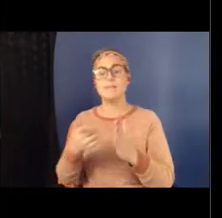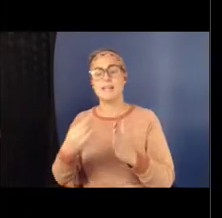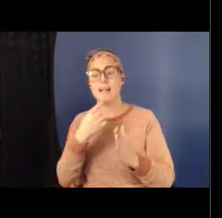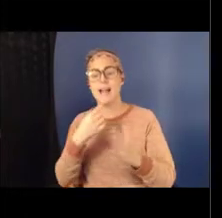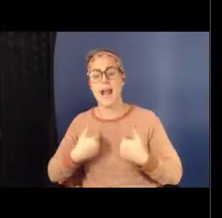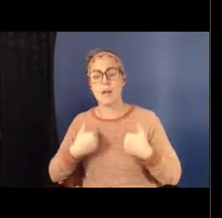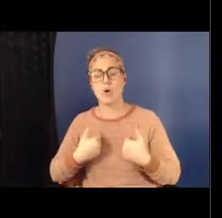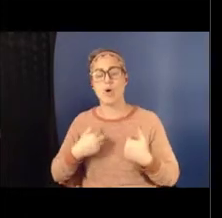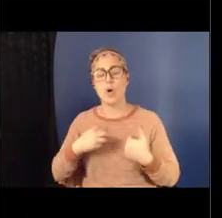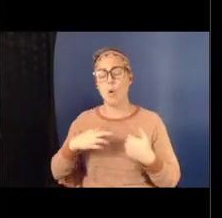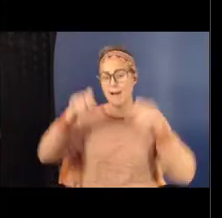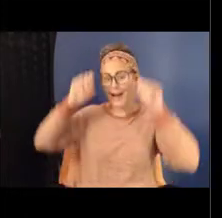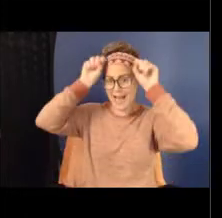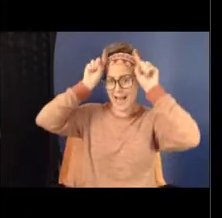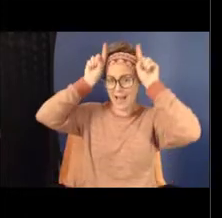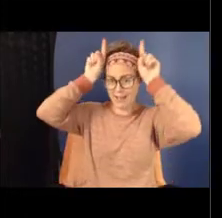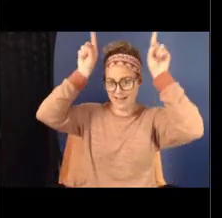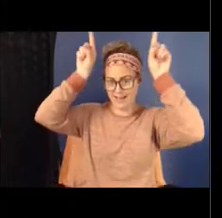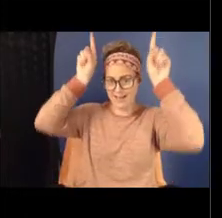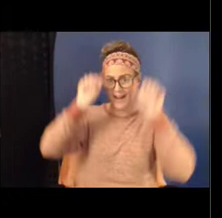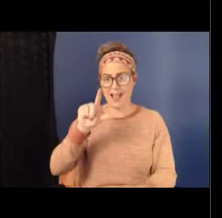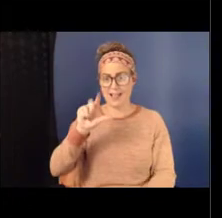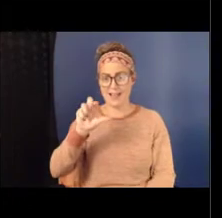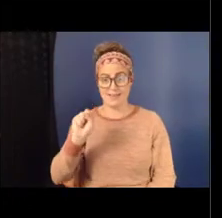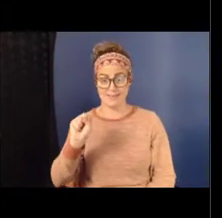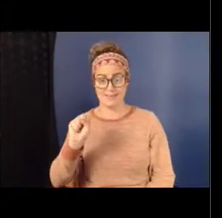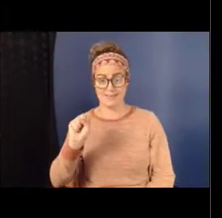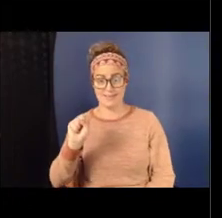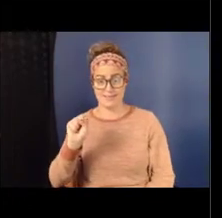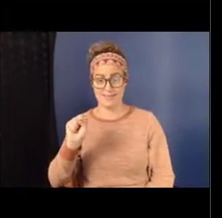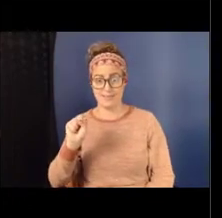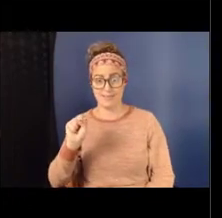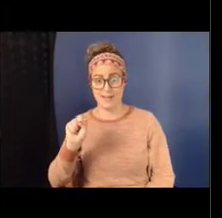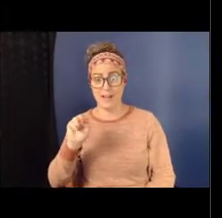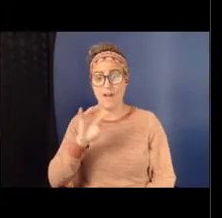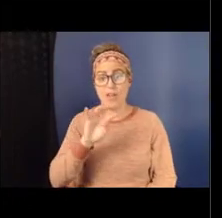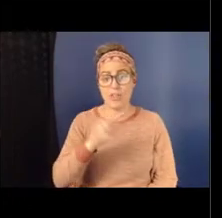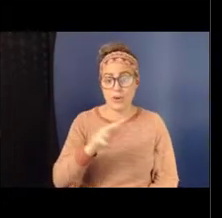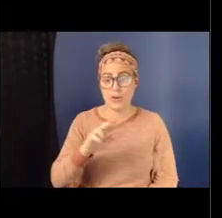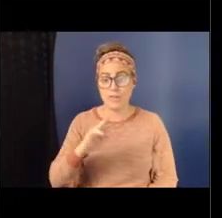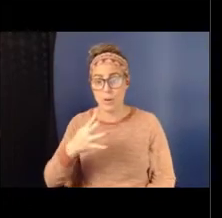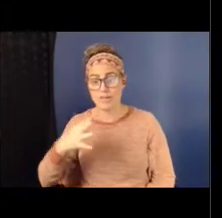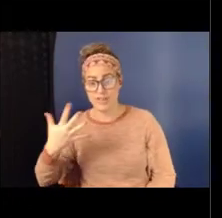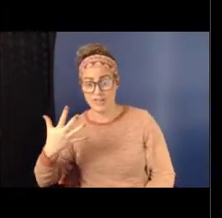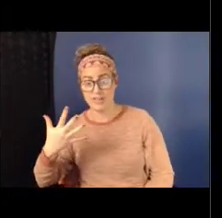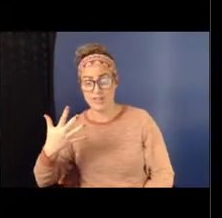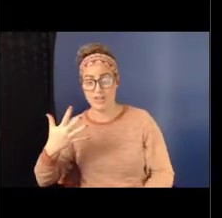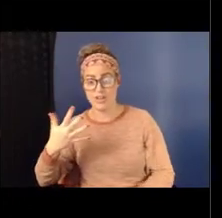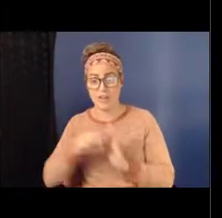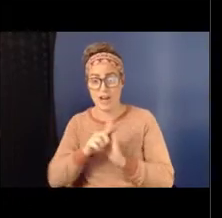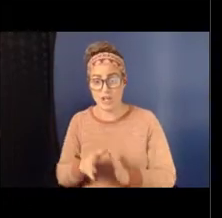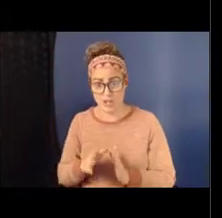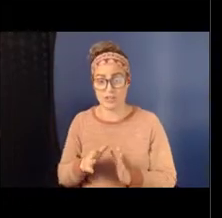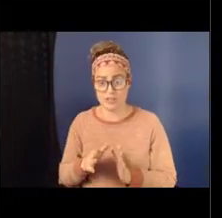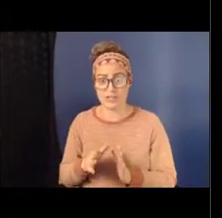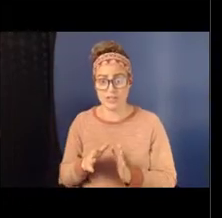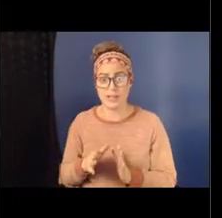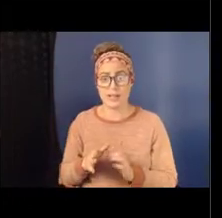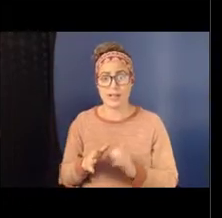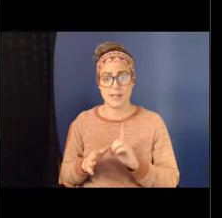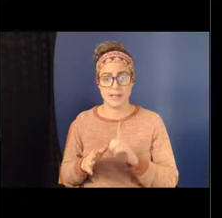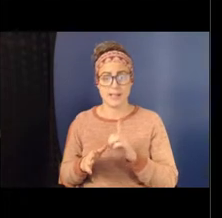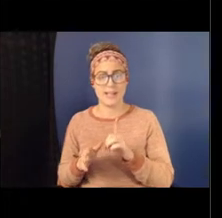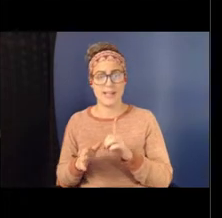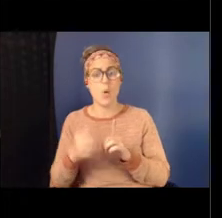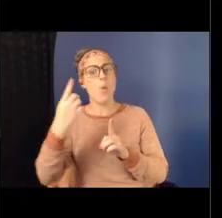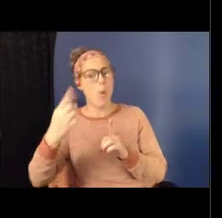that's in some ways, these are third and fourth and fifth graders talking about, we did have one fourth grader yesterday that said, you mean non-binary? And I was